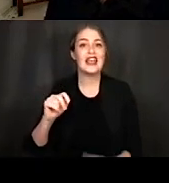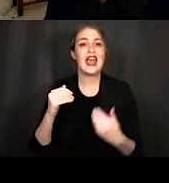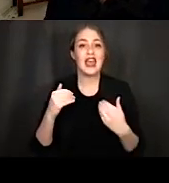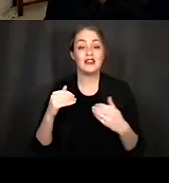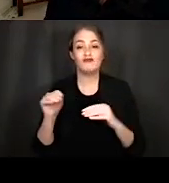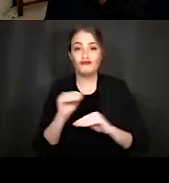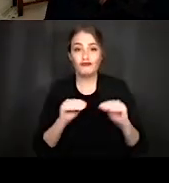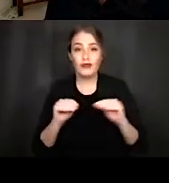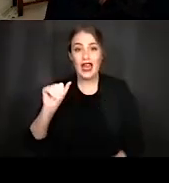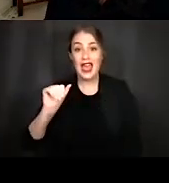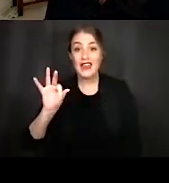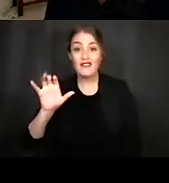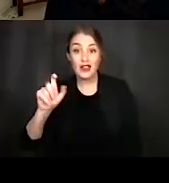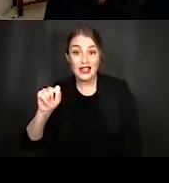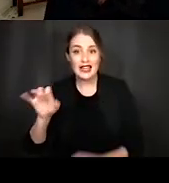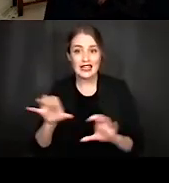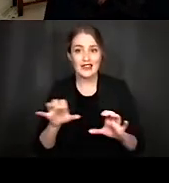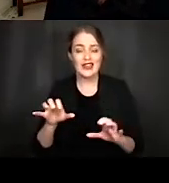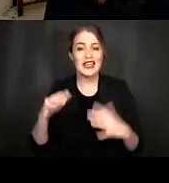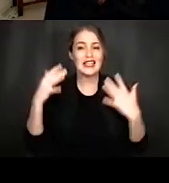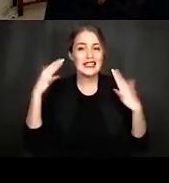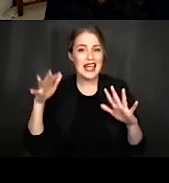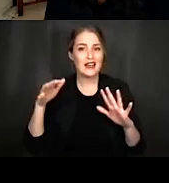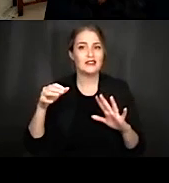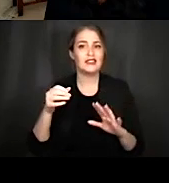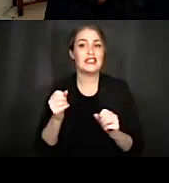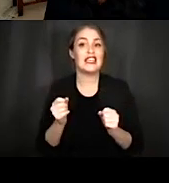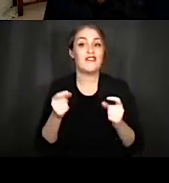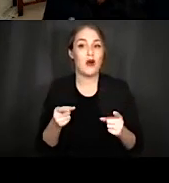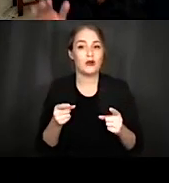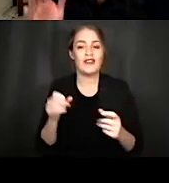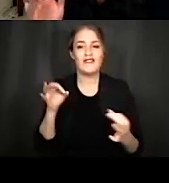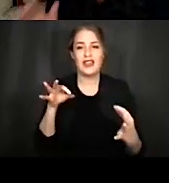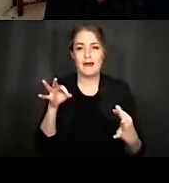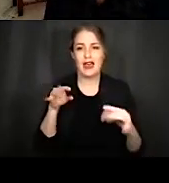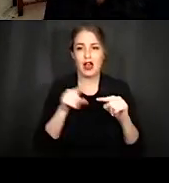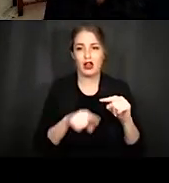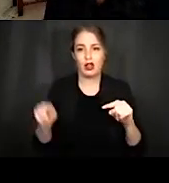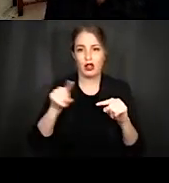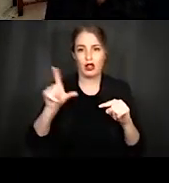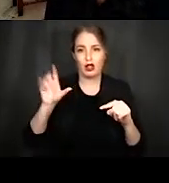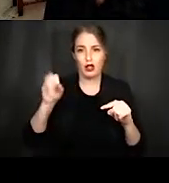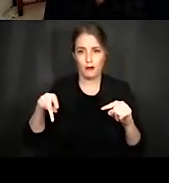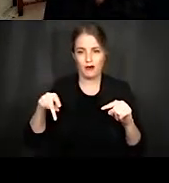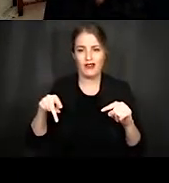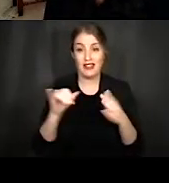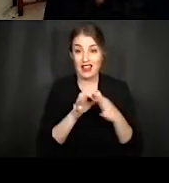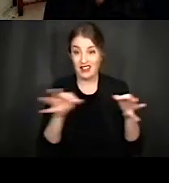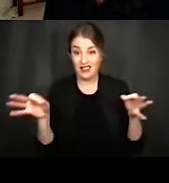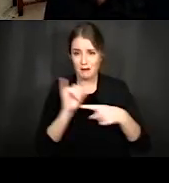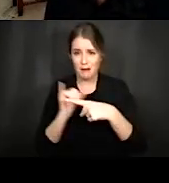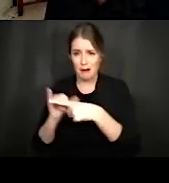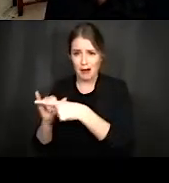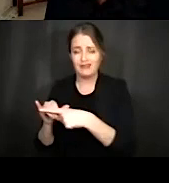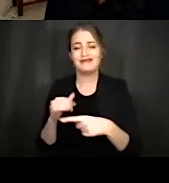via a sound evoked negative feedback loop. I'm going to unpackage that statement for everyone